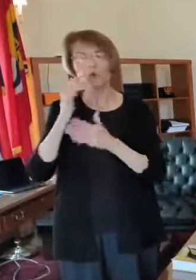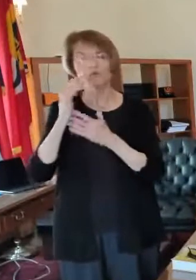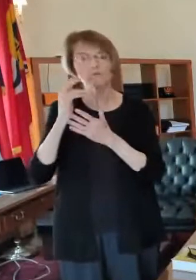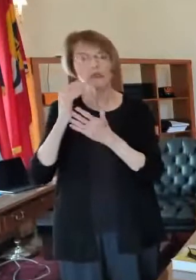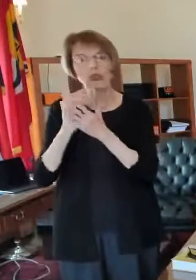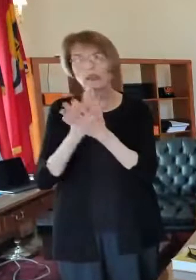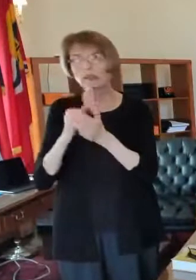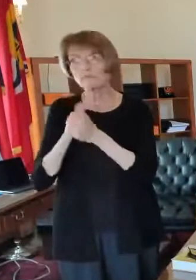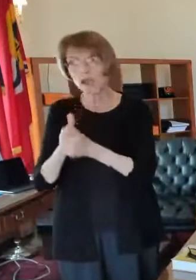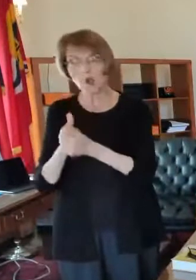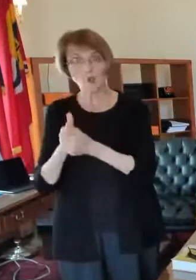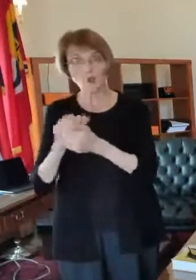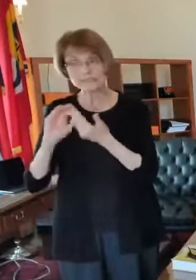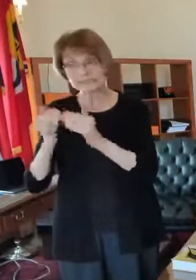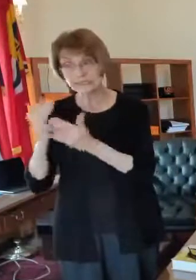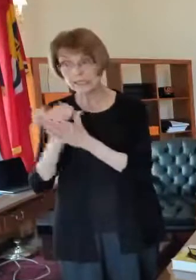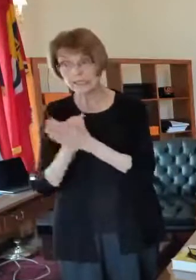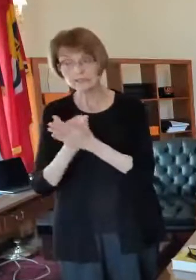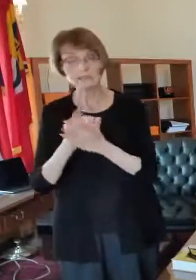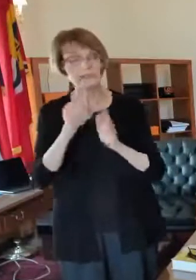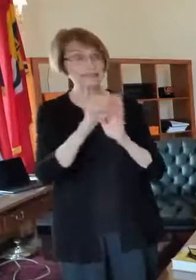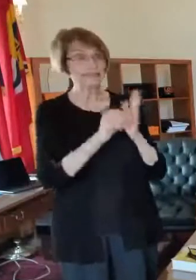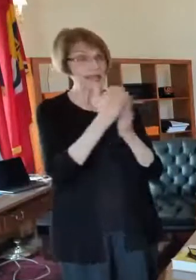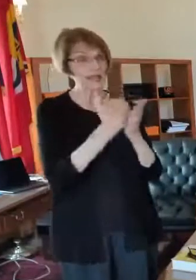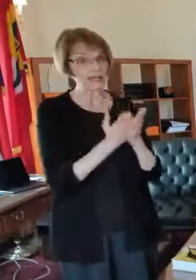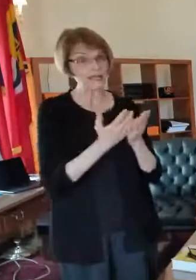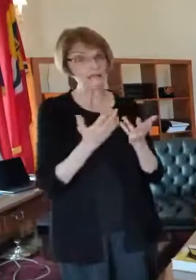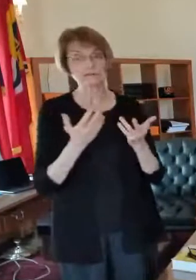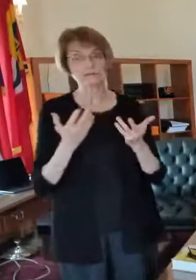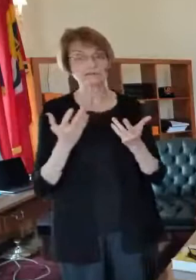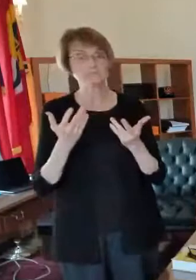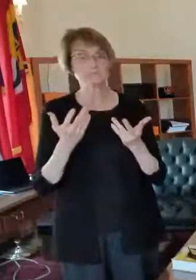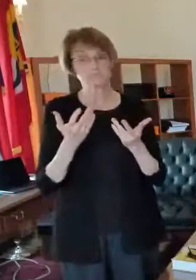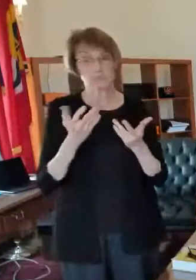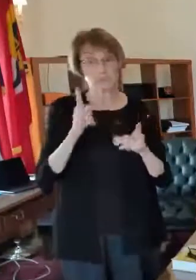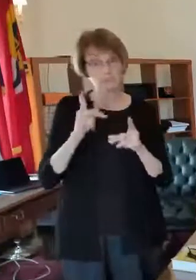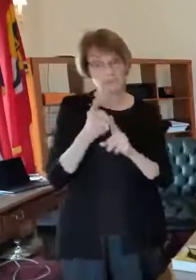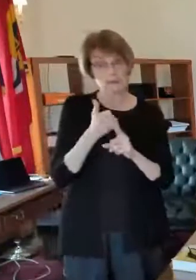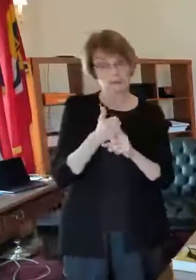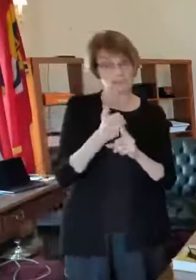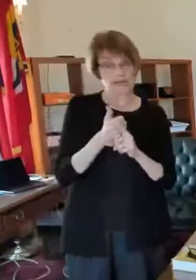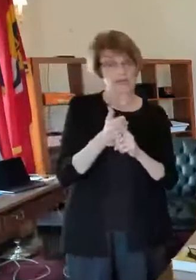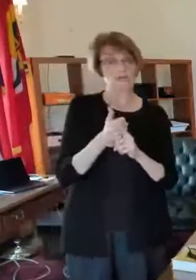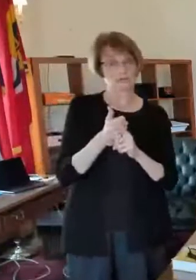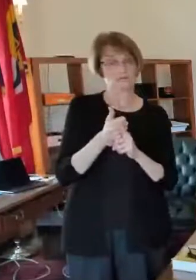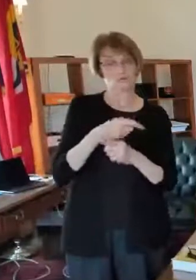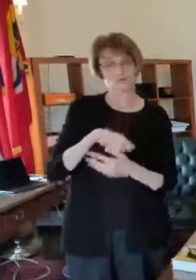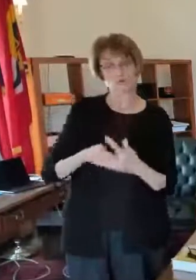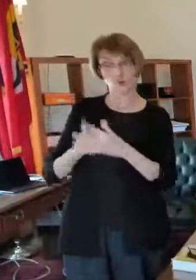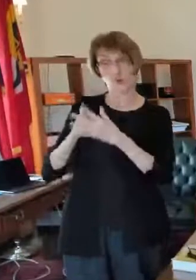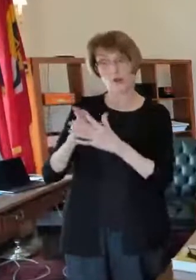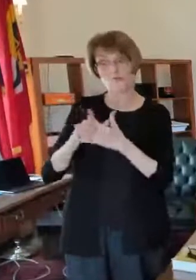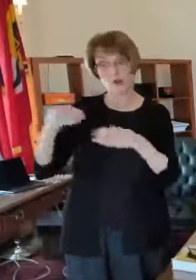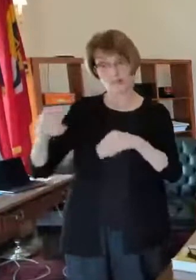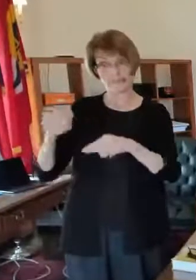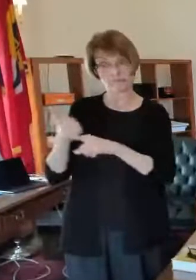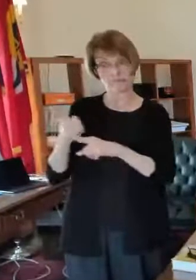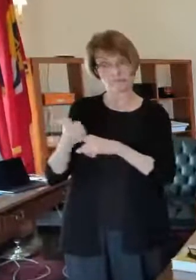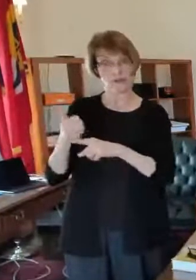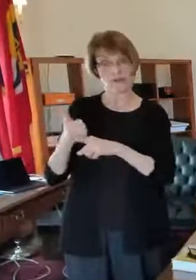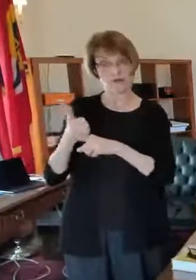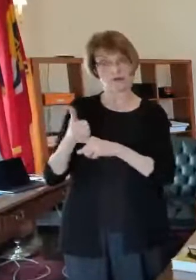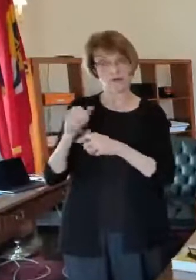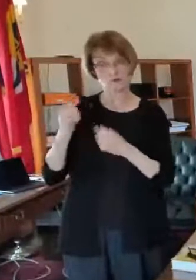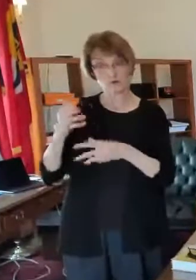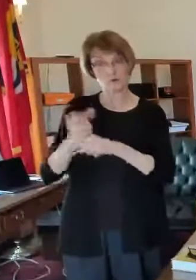or do people need to go through the individual pharmacies themselves to try to get vaccinated there so they are they are not